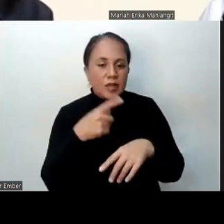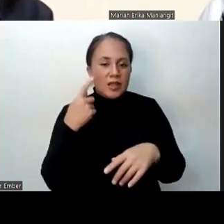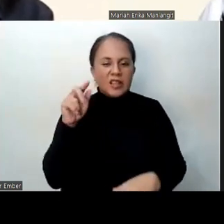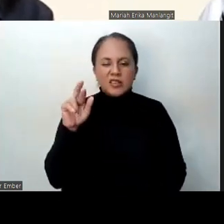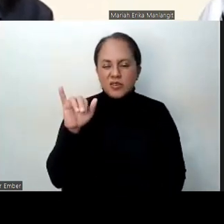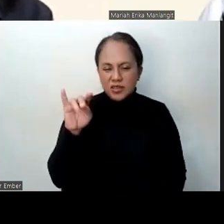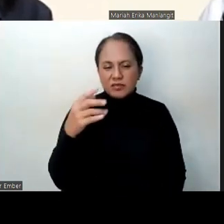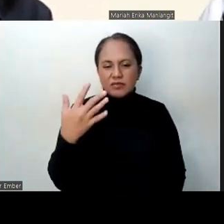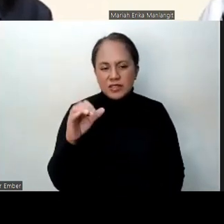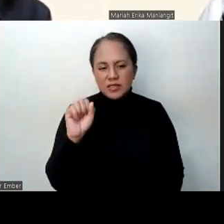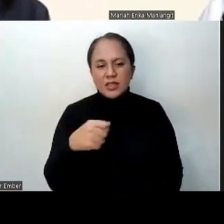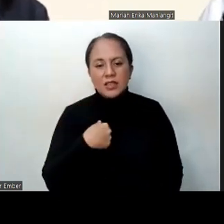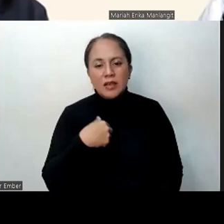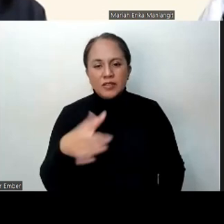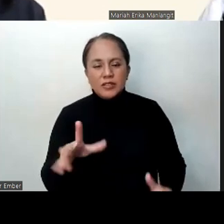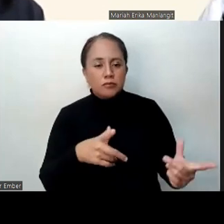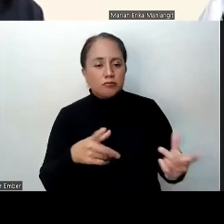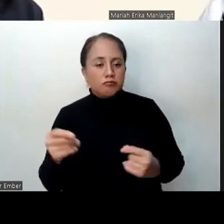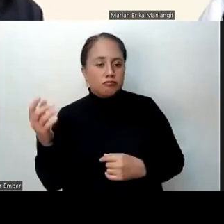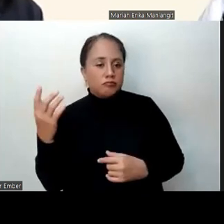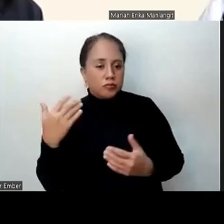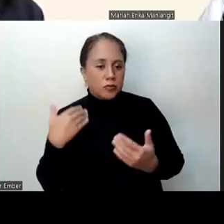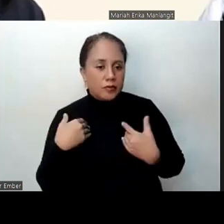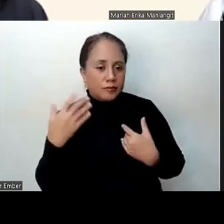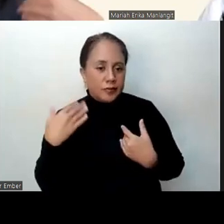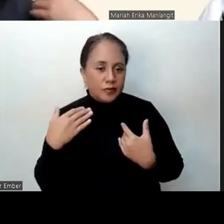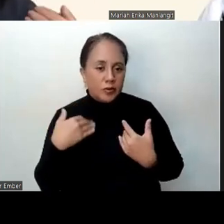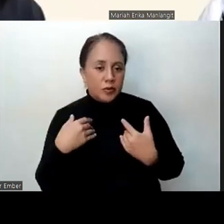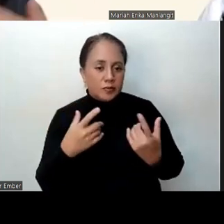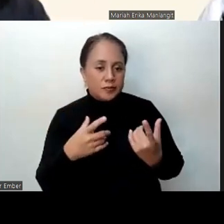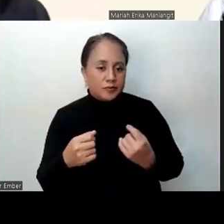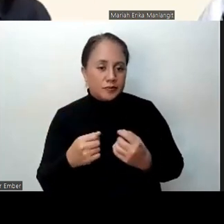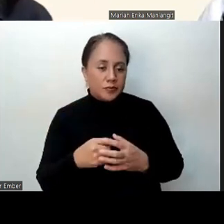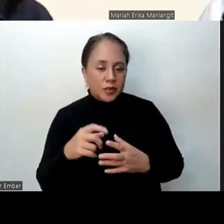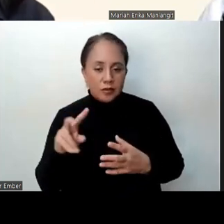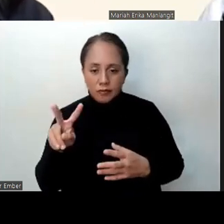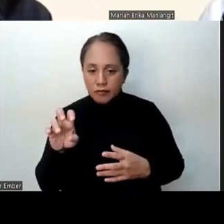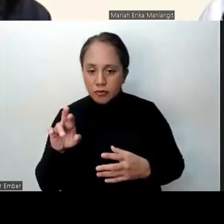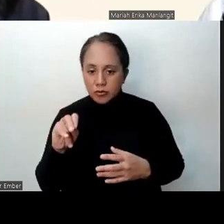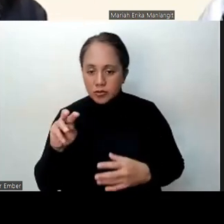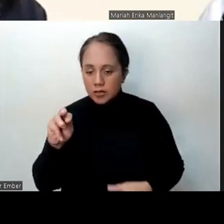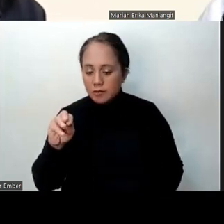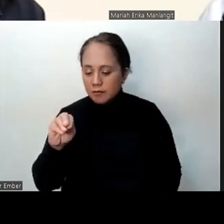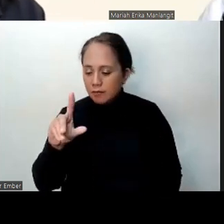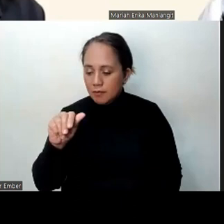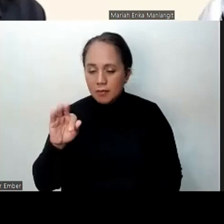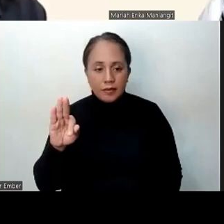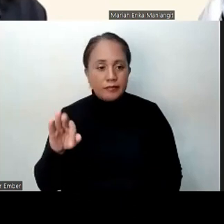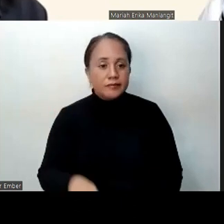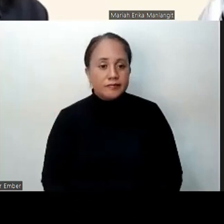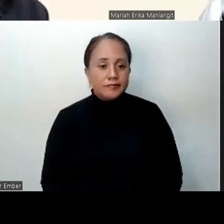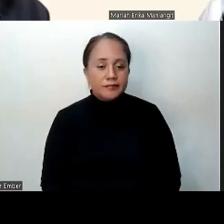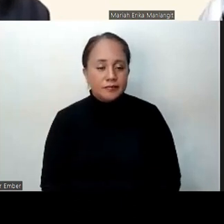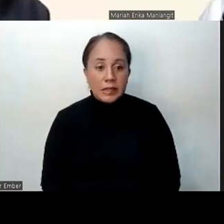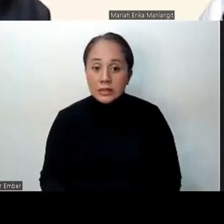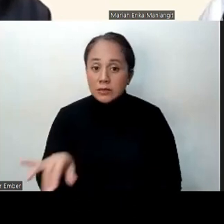maybe Trang was also able to do that when she did a version of the MLAP with it. We